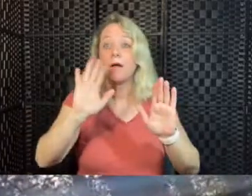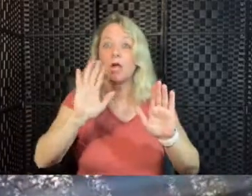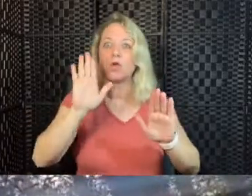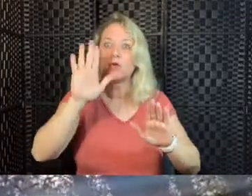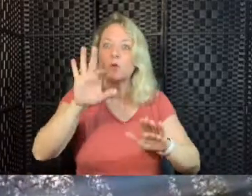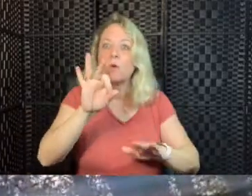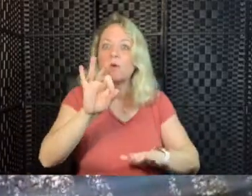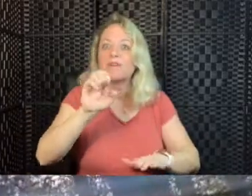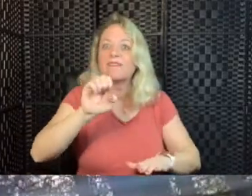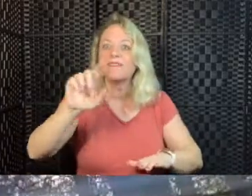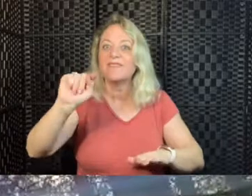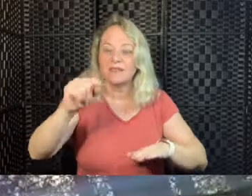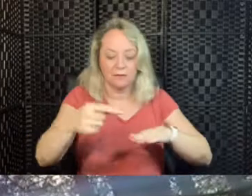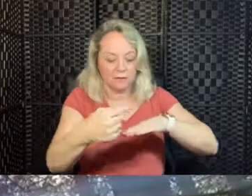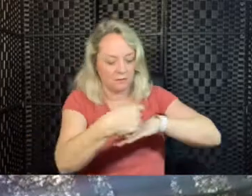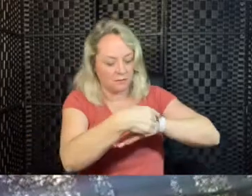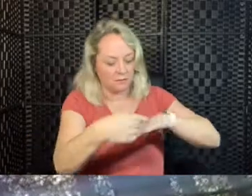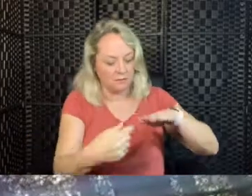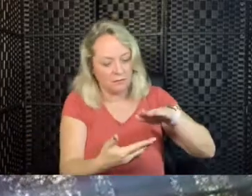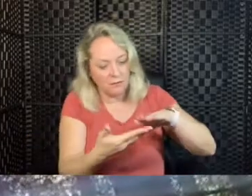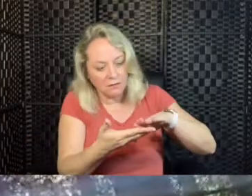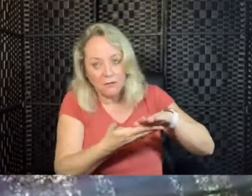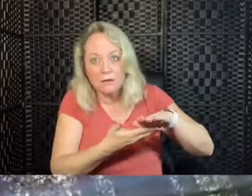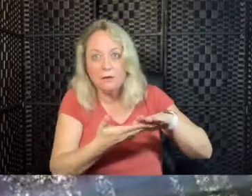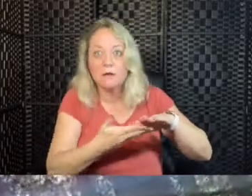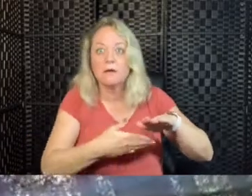up back to the top of the head.